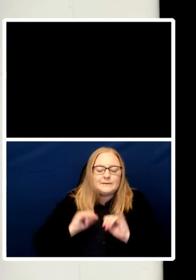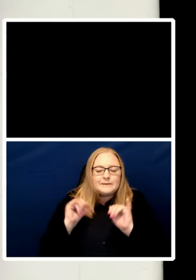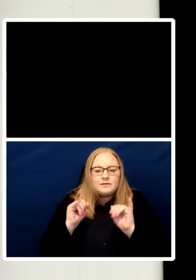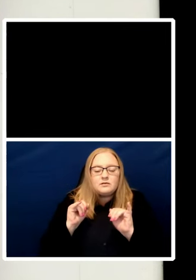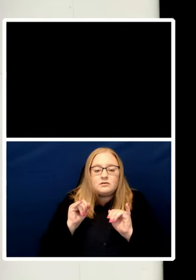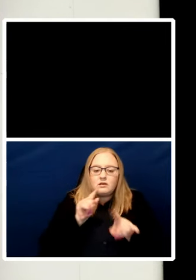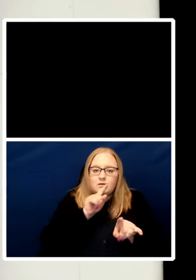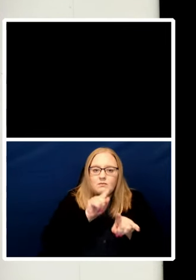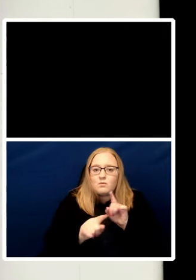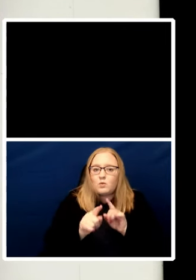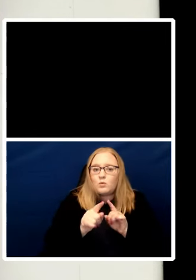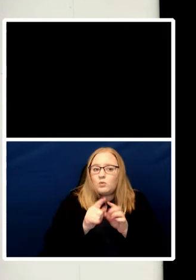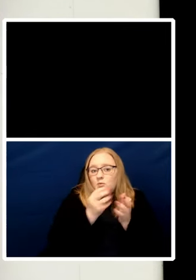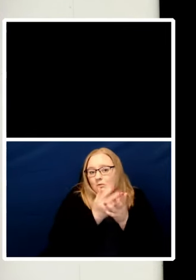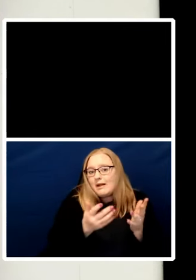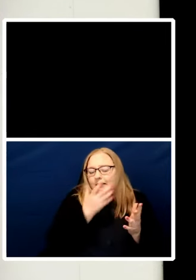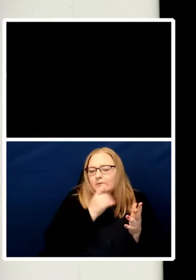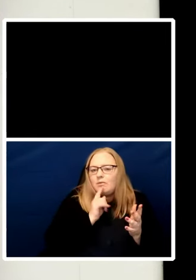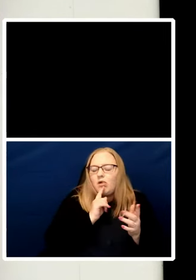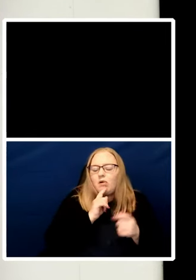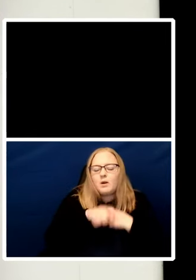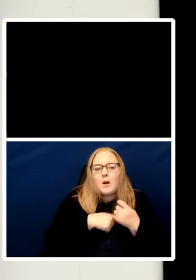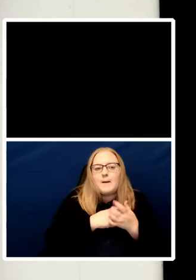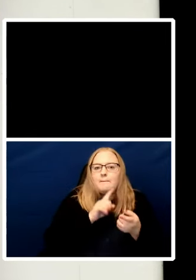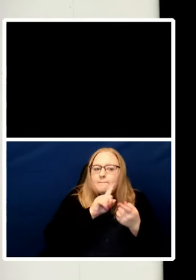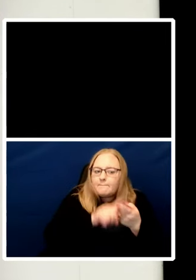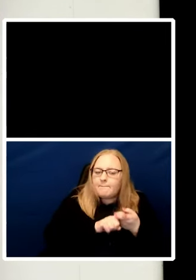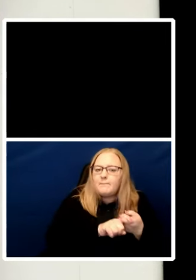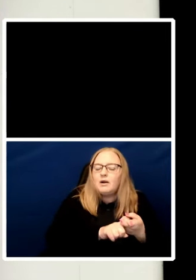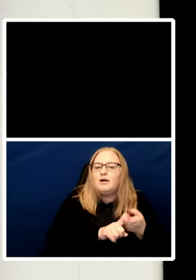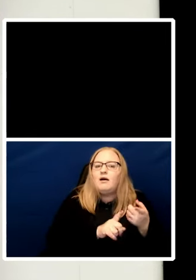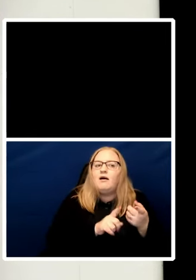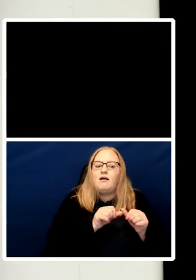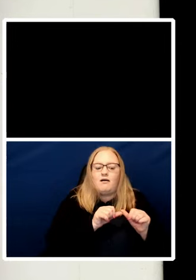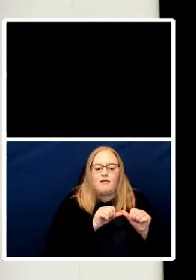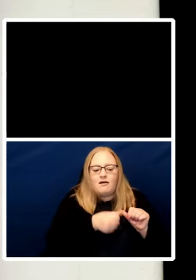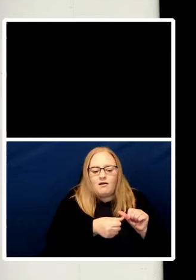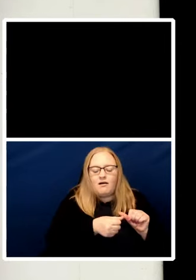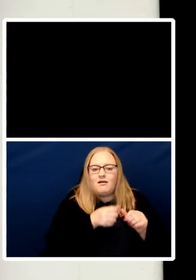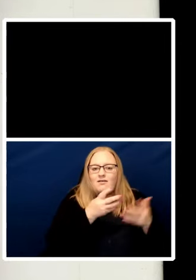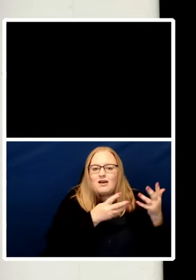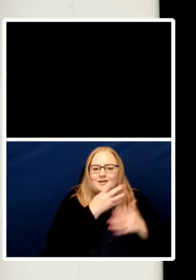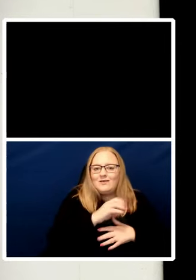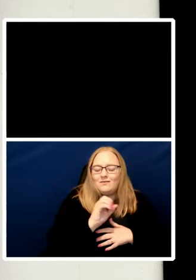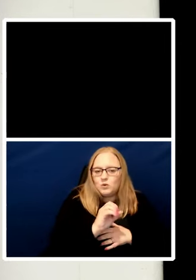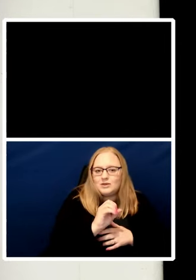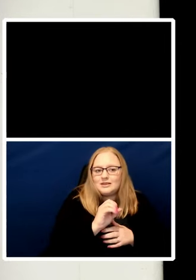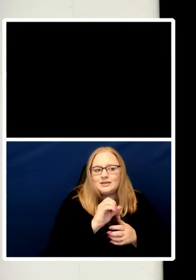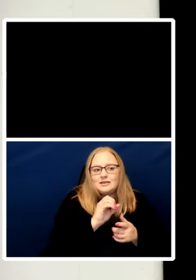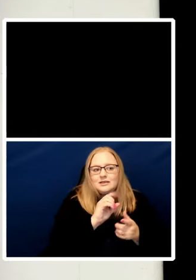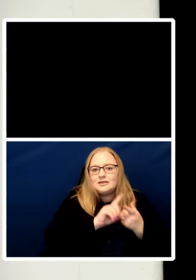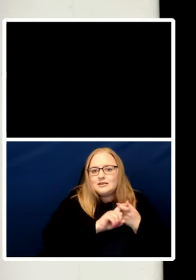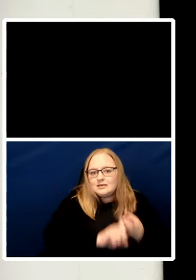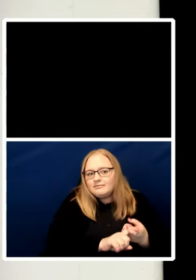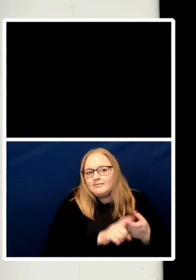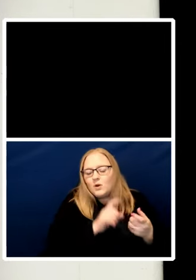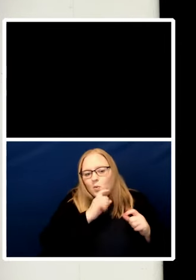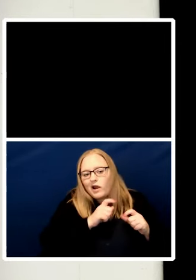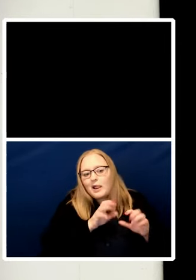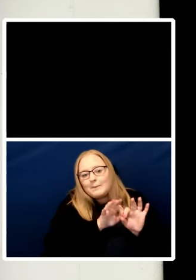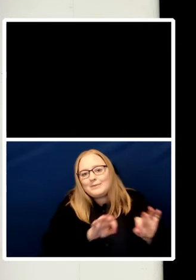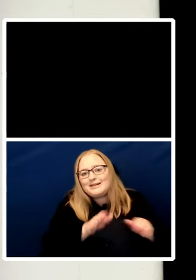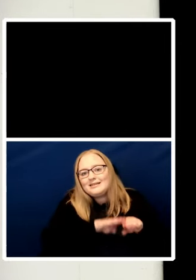settlement for securing greater justice, equality, and peace is now once more in flux.